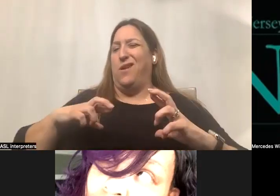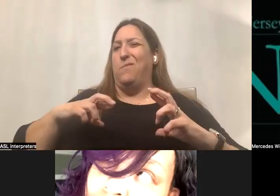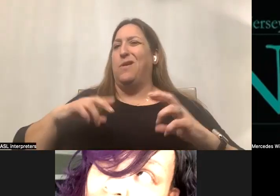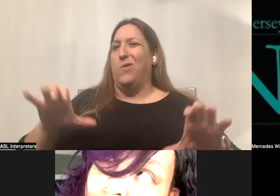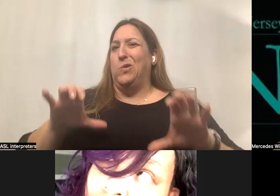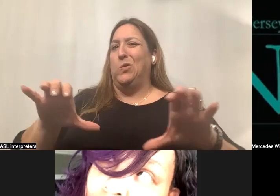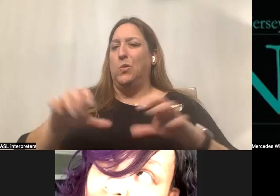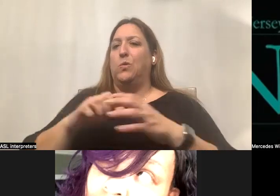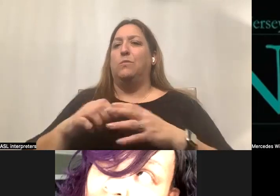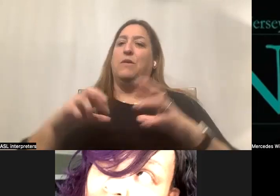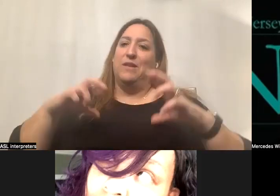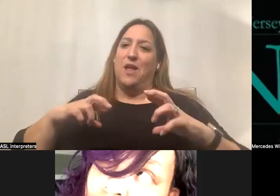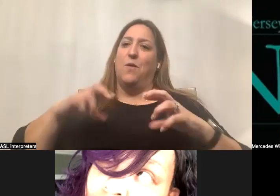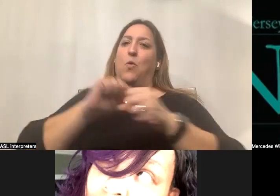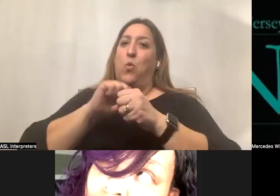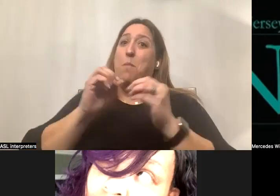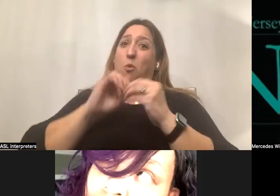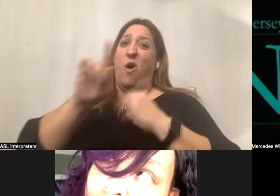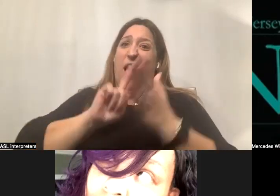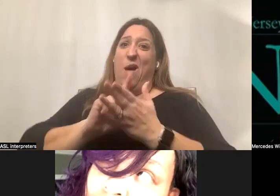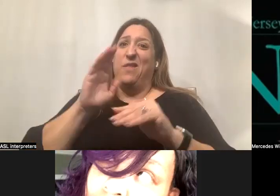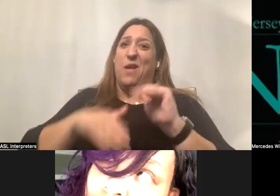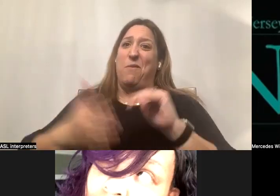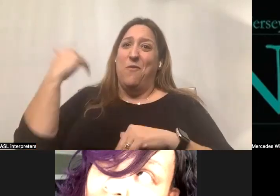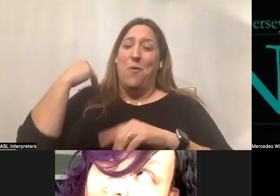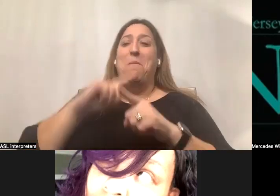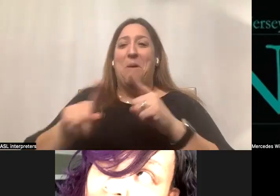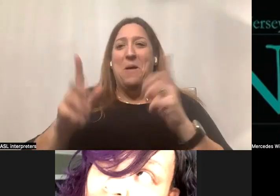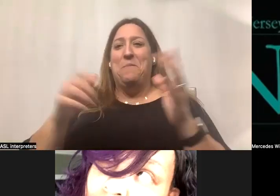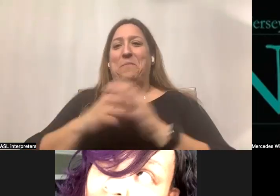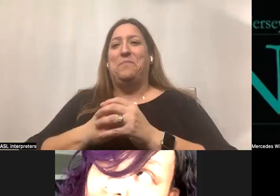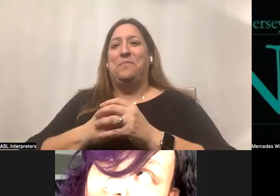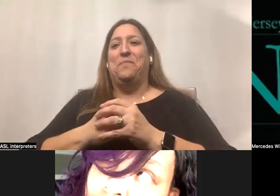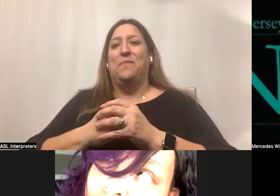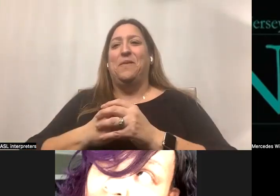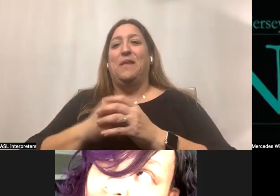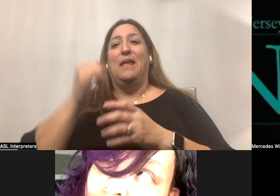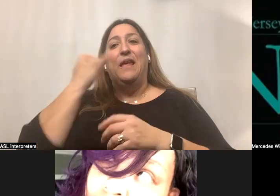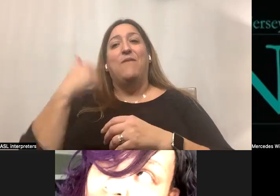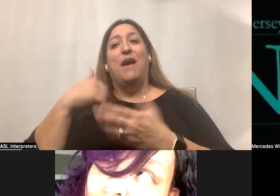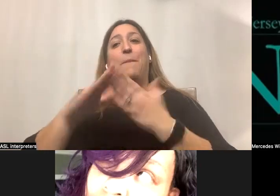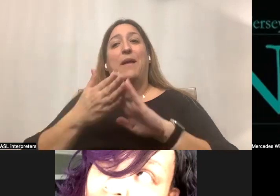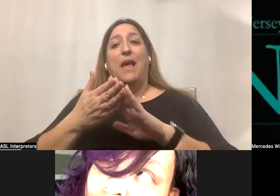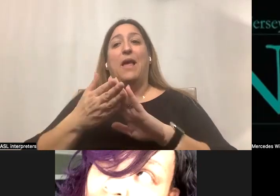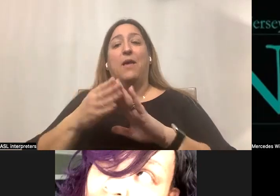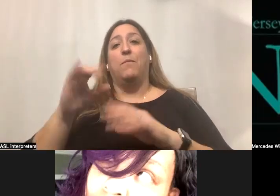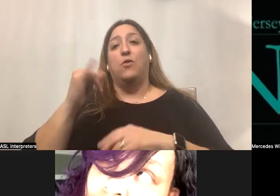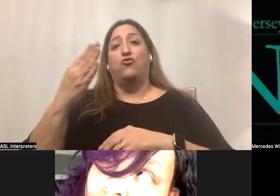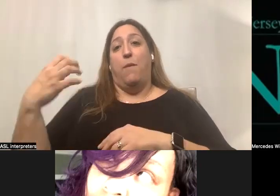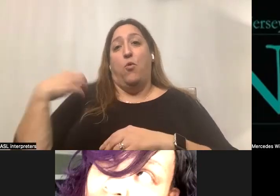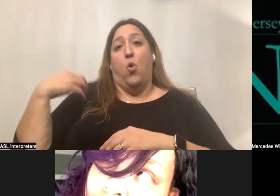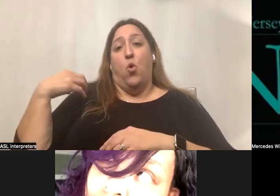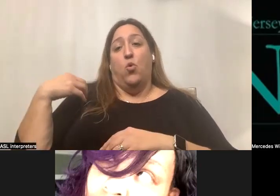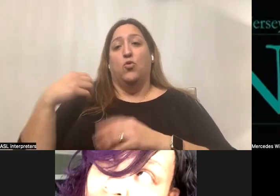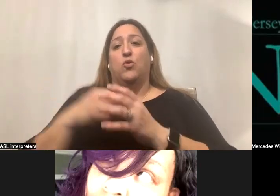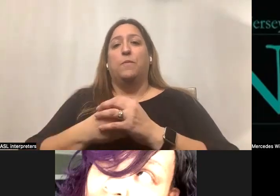retirement, if you will, and working more hours probably. But I, if I became a job coach through Bong Center